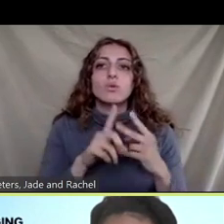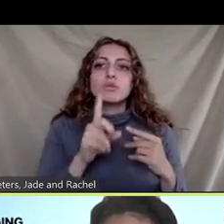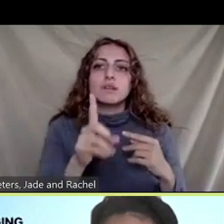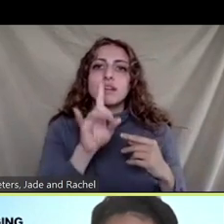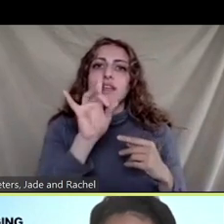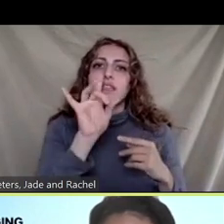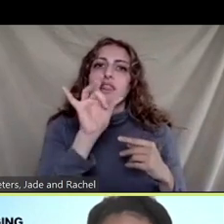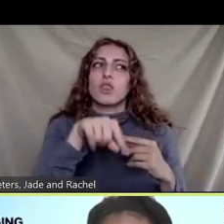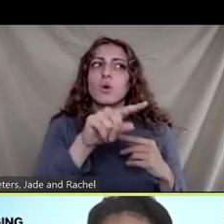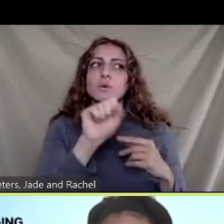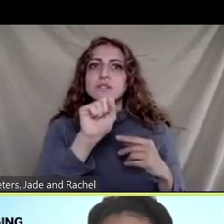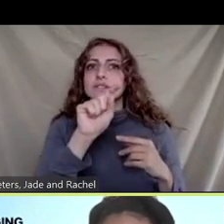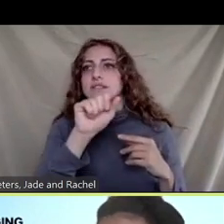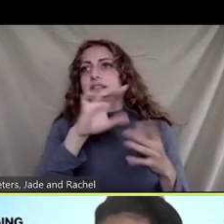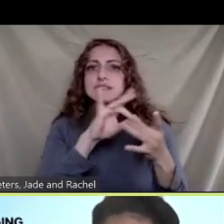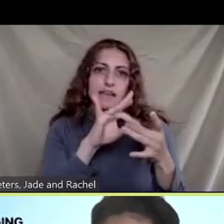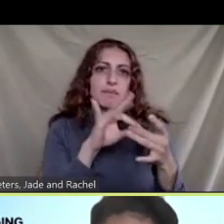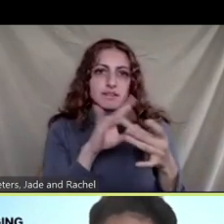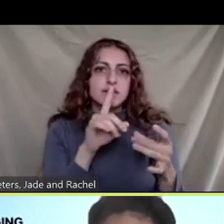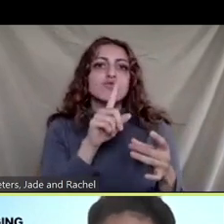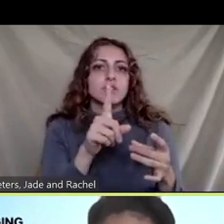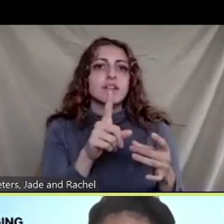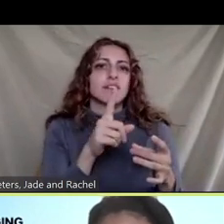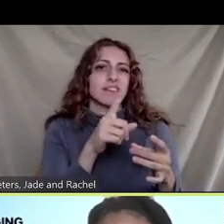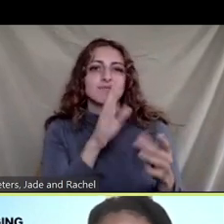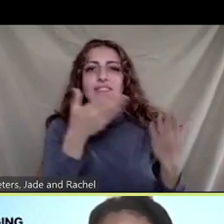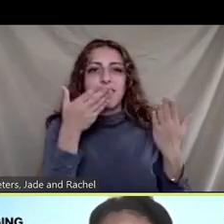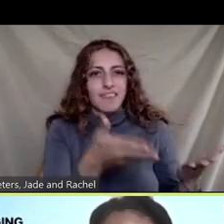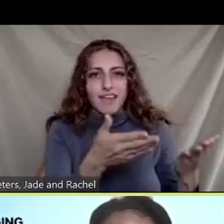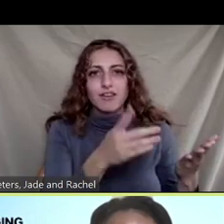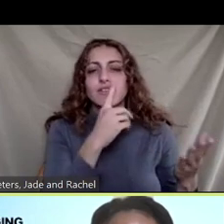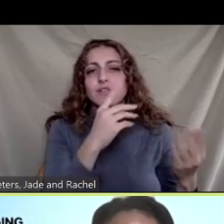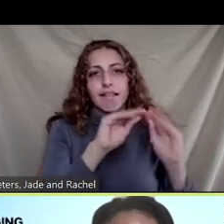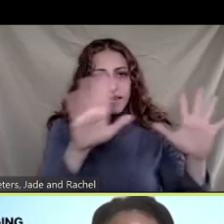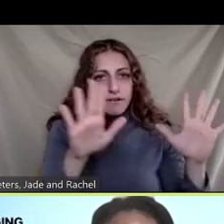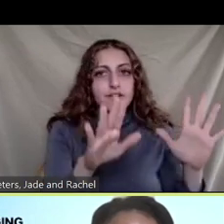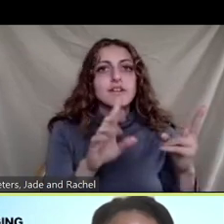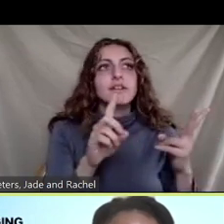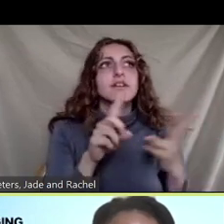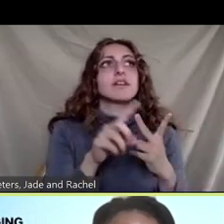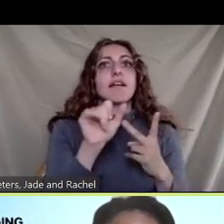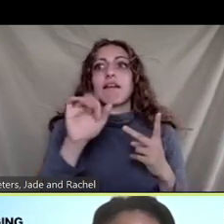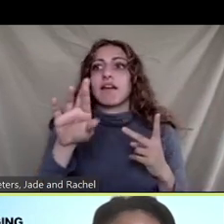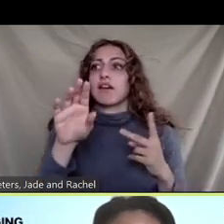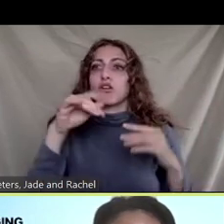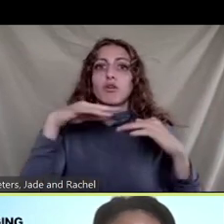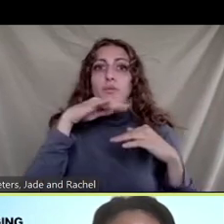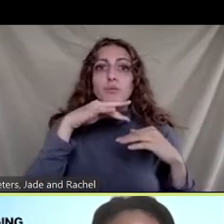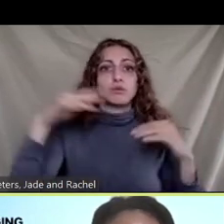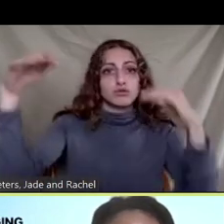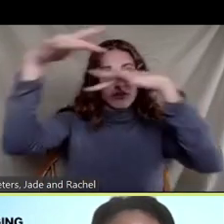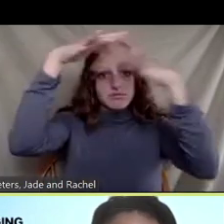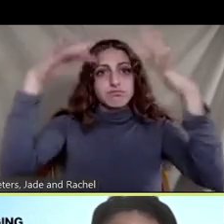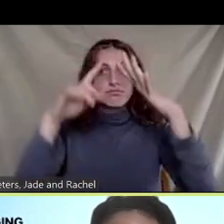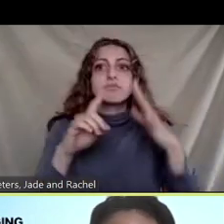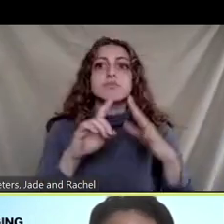themselves um as far as air pollution is concerned um and i always make sure to